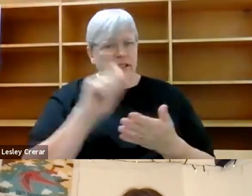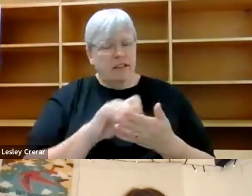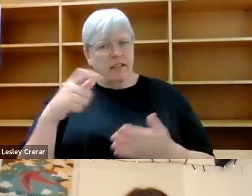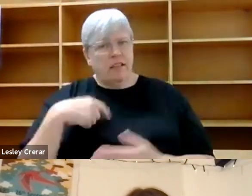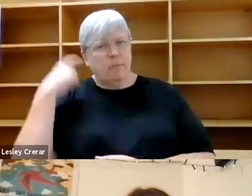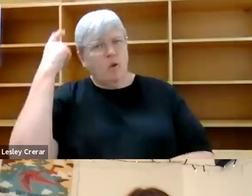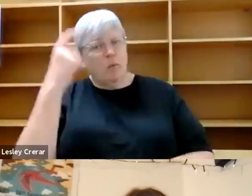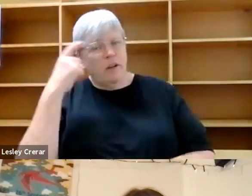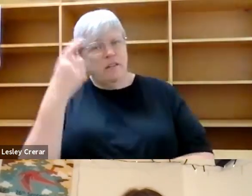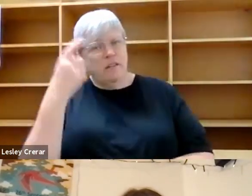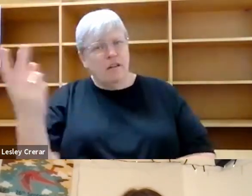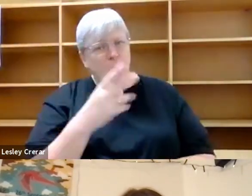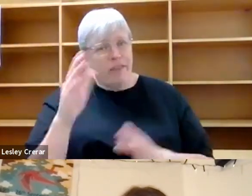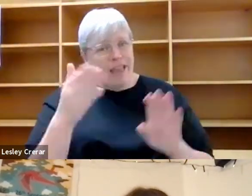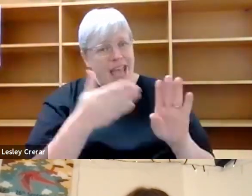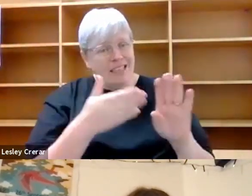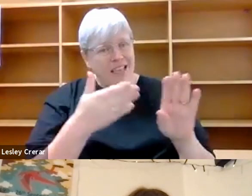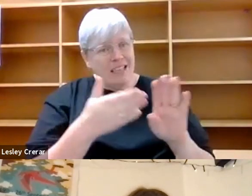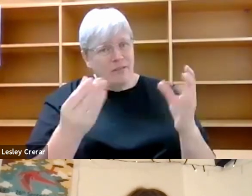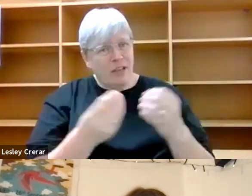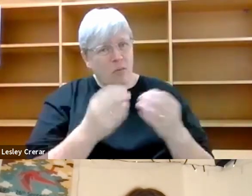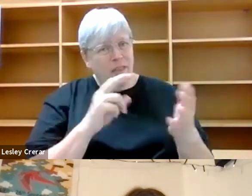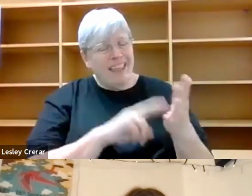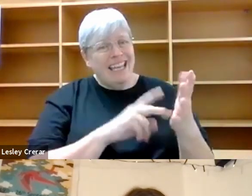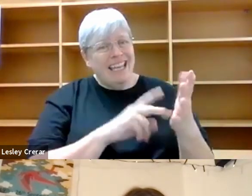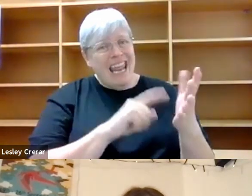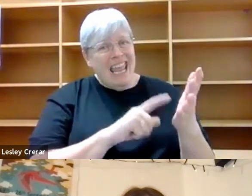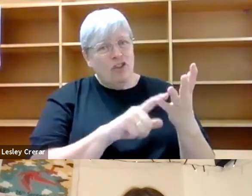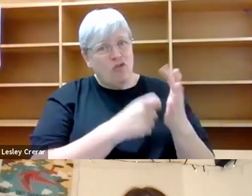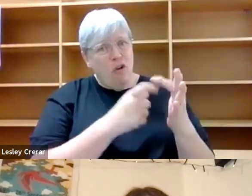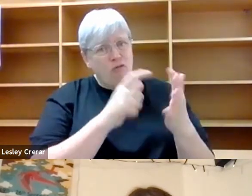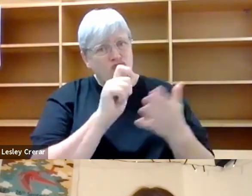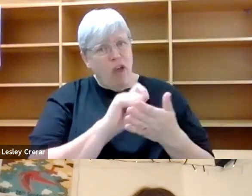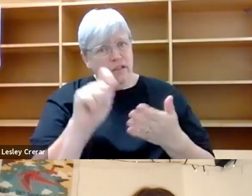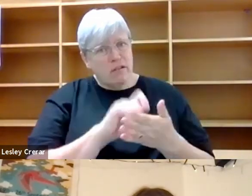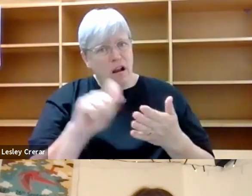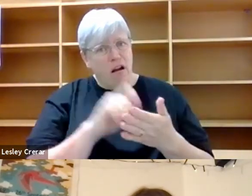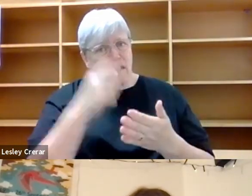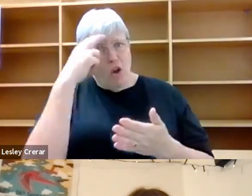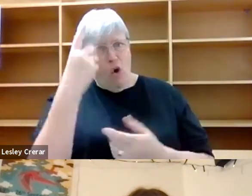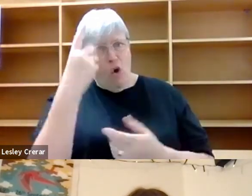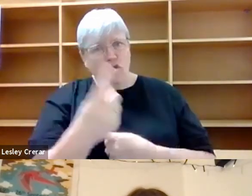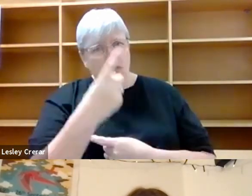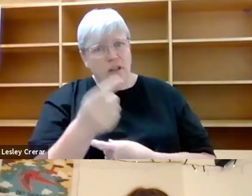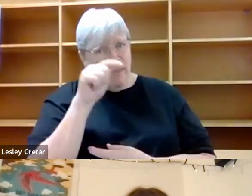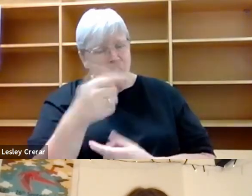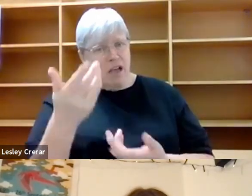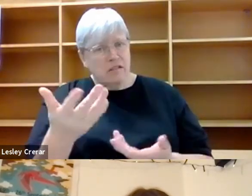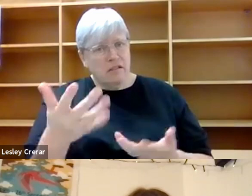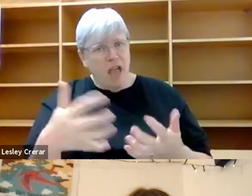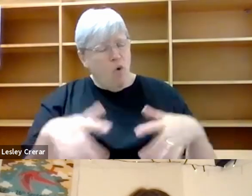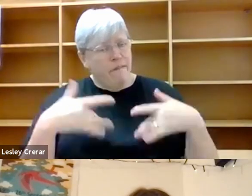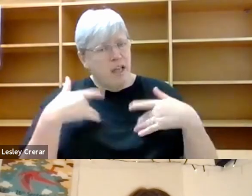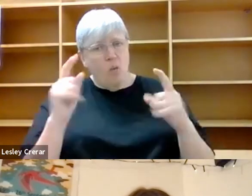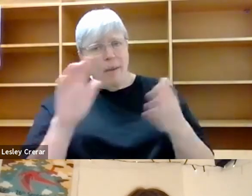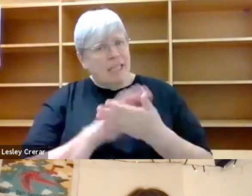identify with the term nature writer. Do you both call yourself that? And, um, yeah, what do you think that means to be